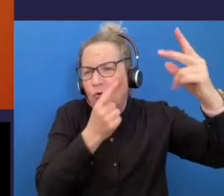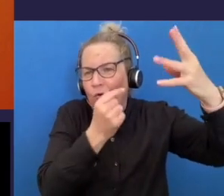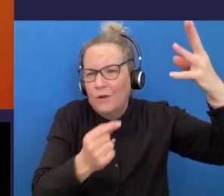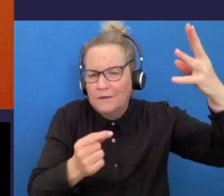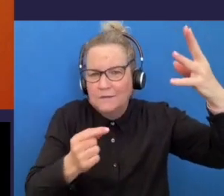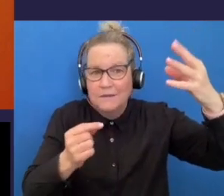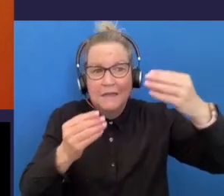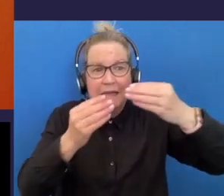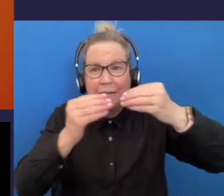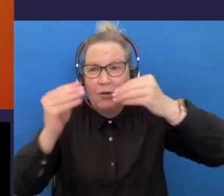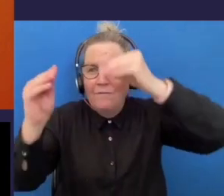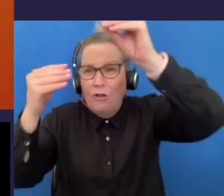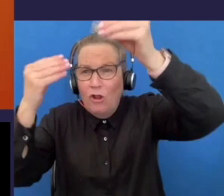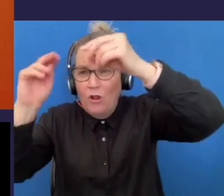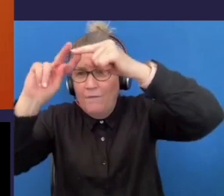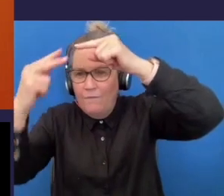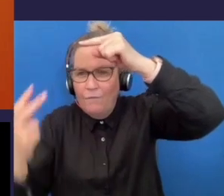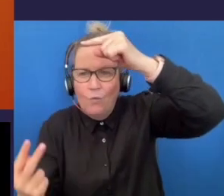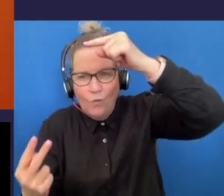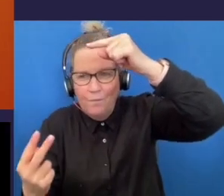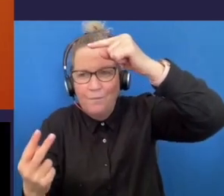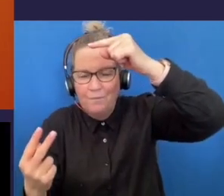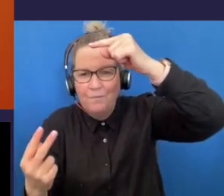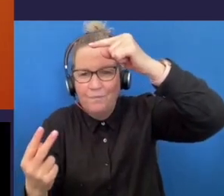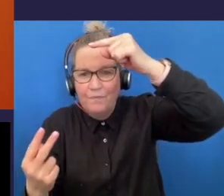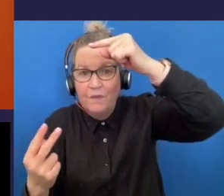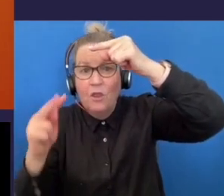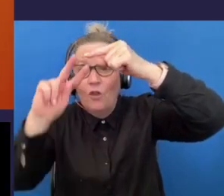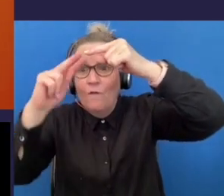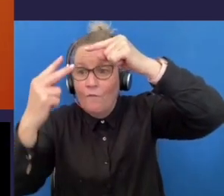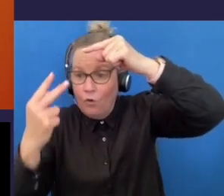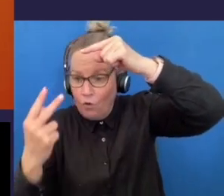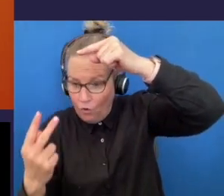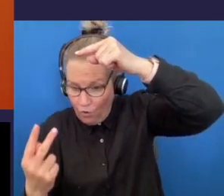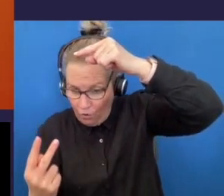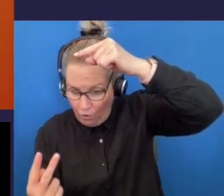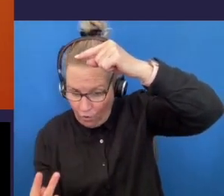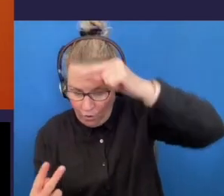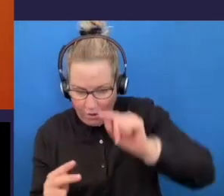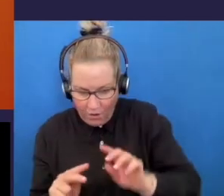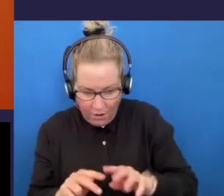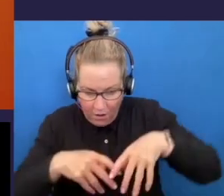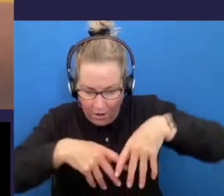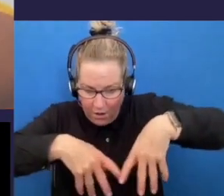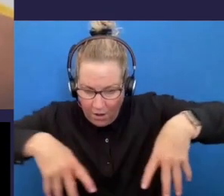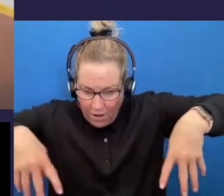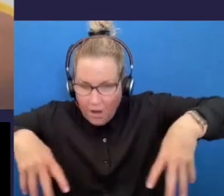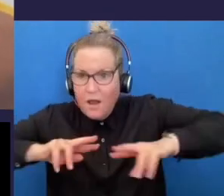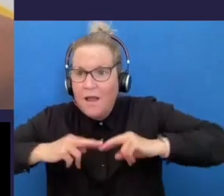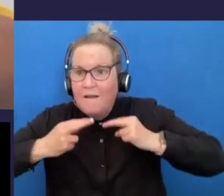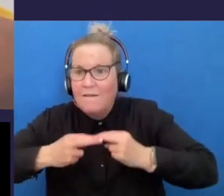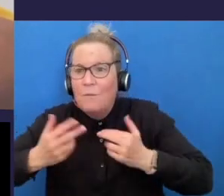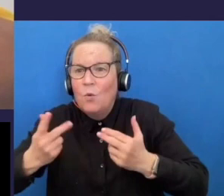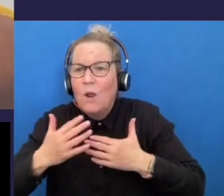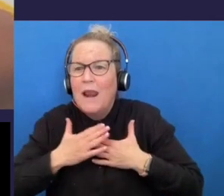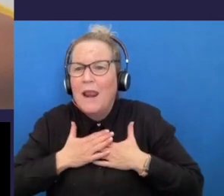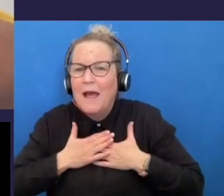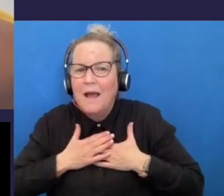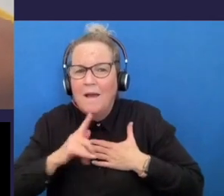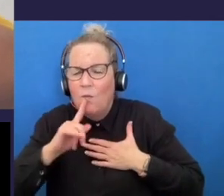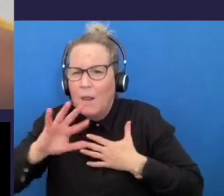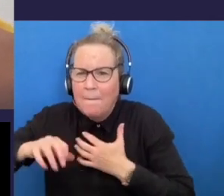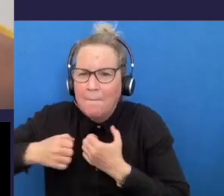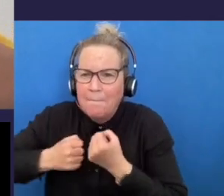sometimes we fall where we fall to back down to our loved ones that'll pick us back up and steer us back on track like the bark on the cooler bar tree